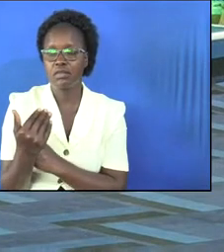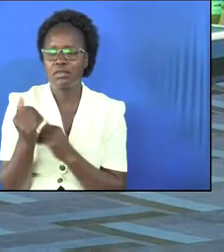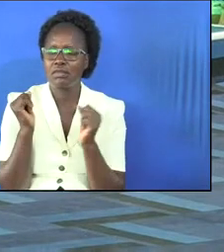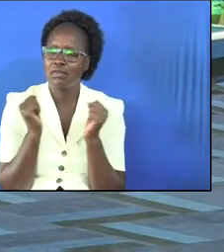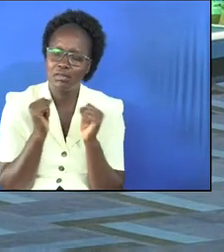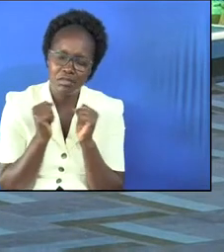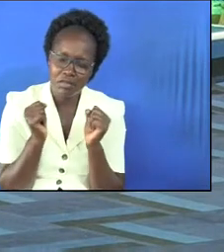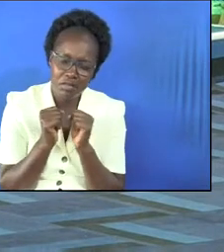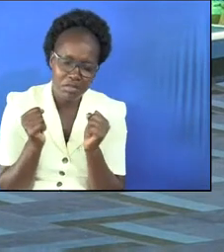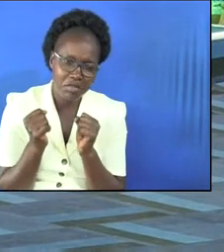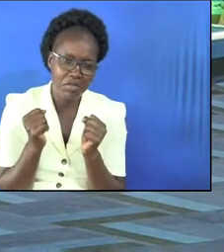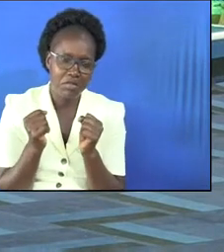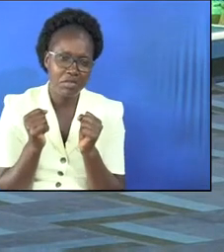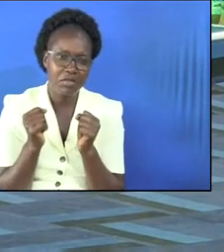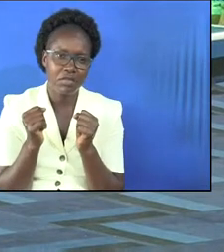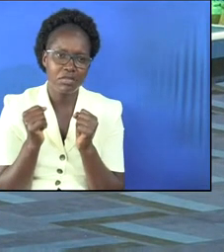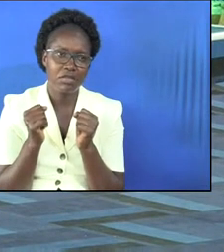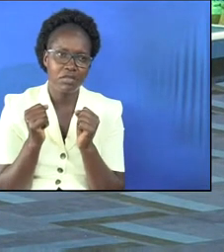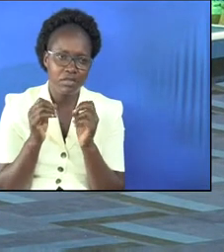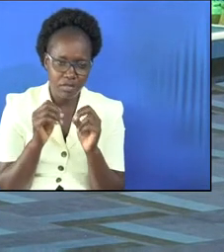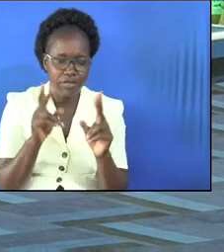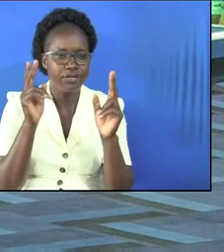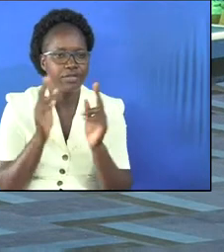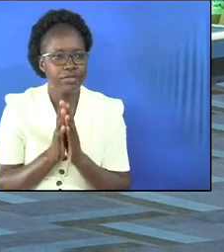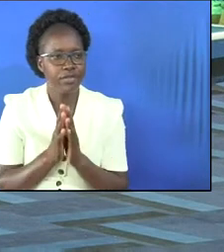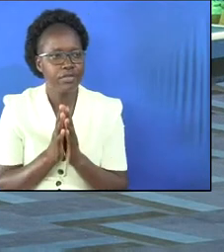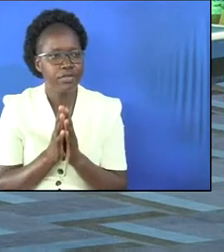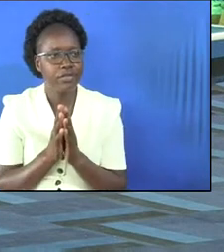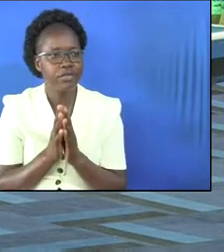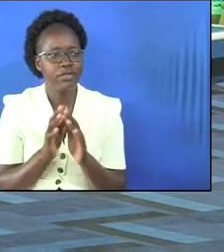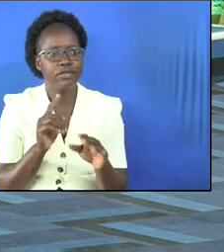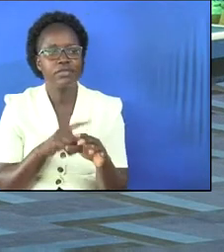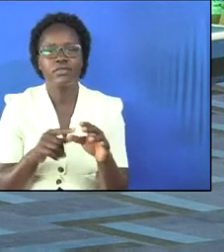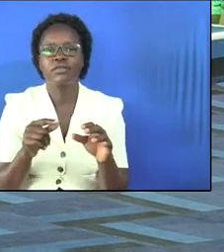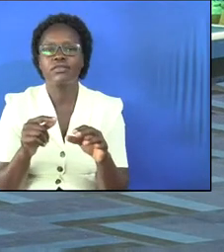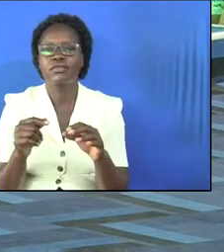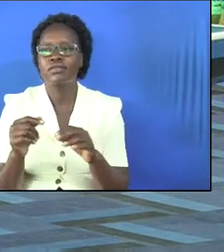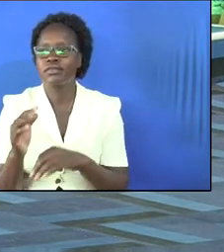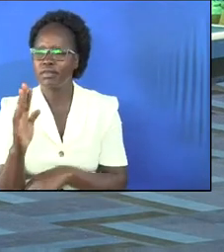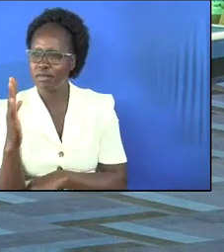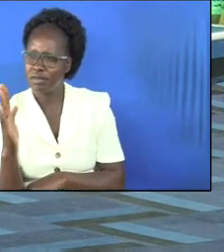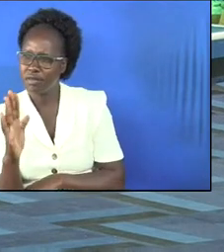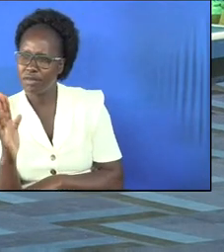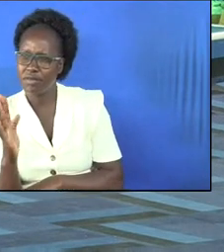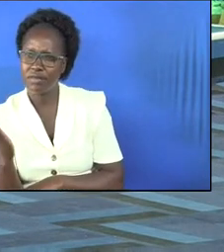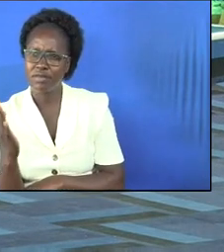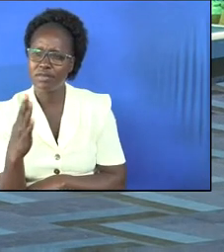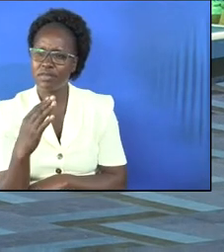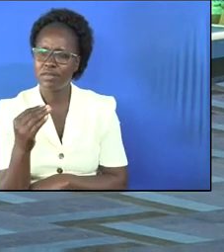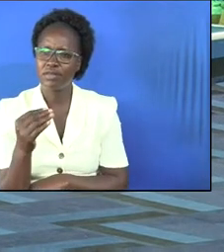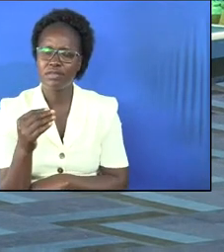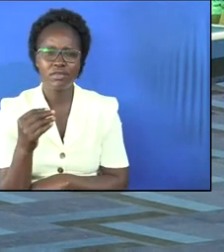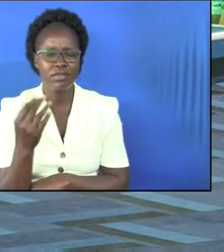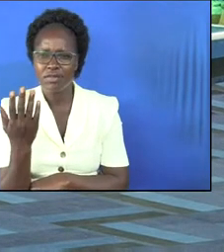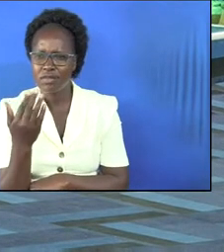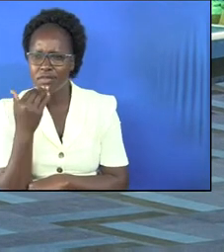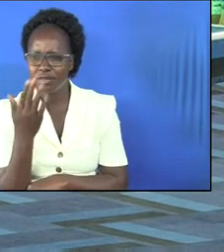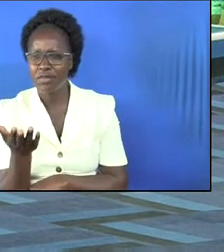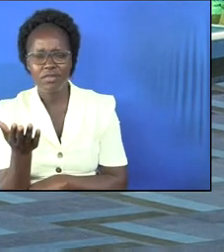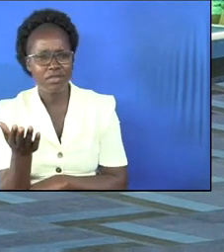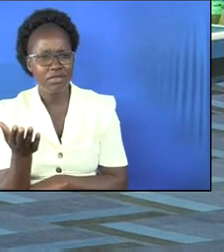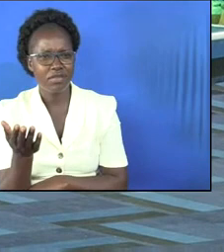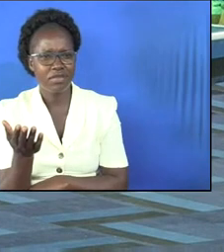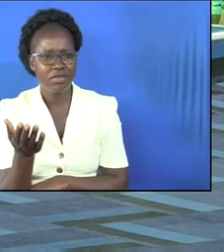feel cold then you say i will leave i will read at 10 a.m then you go for 10 and nothing is